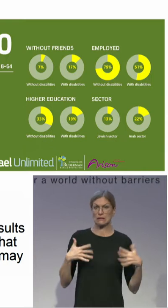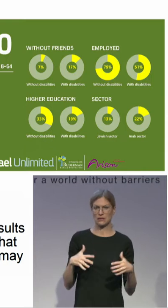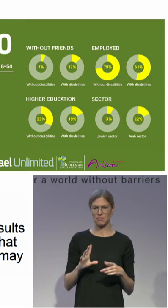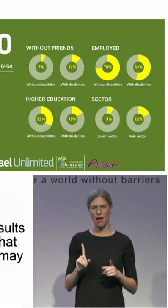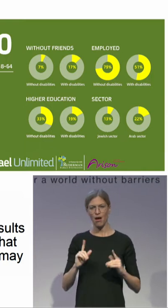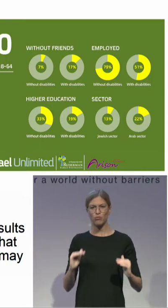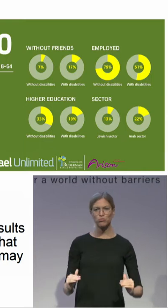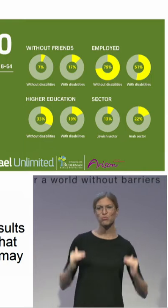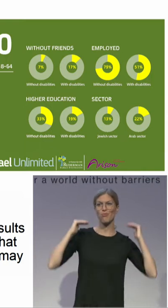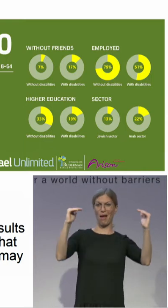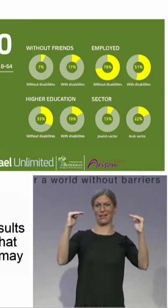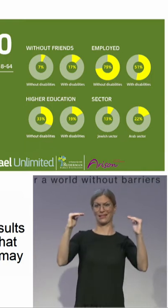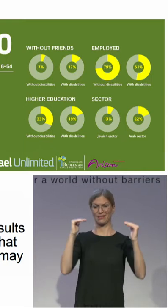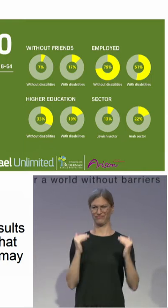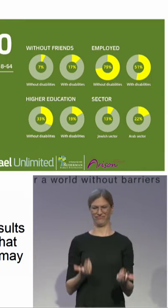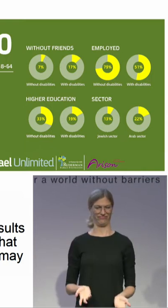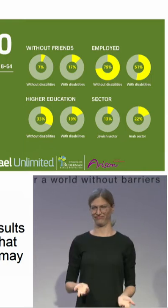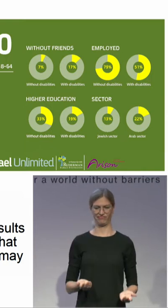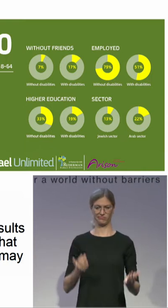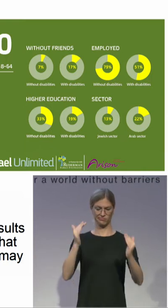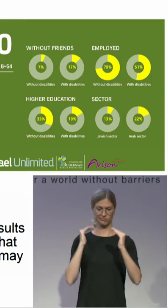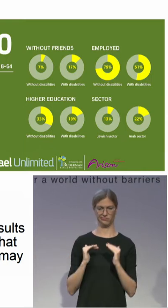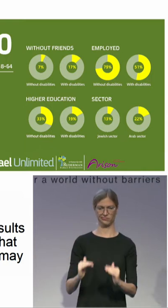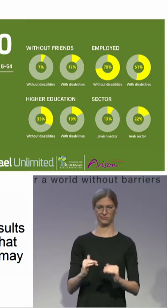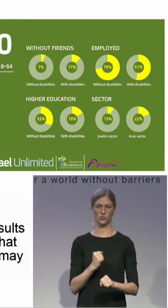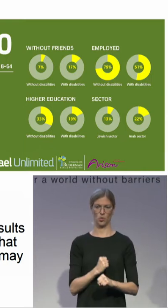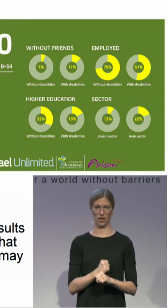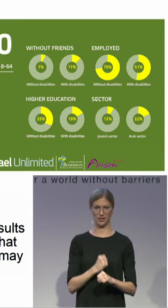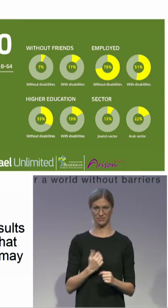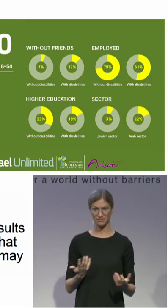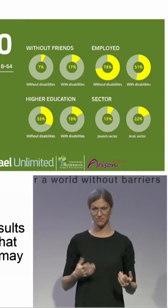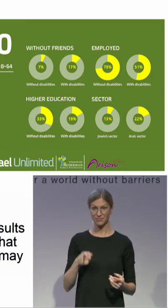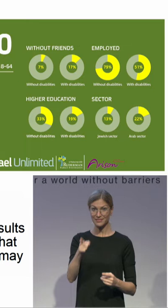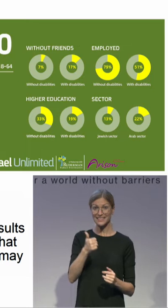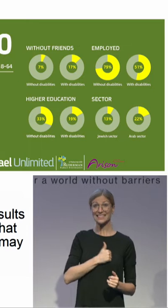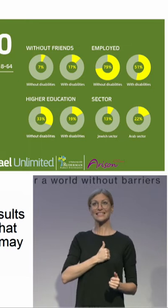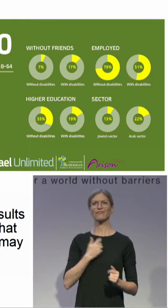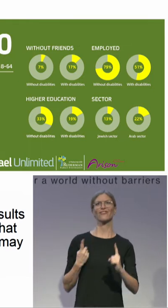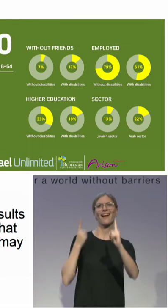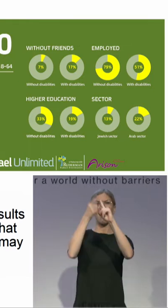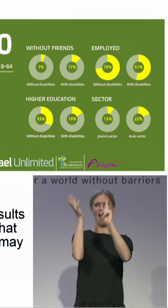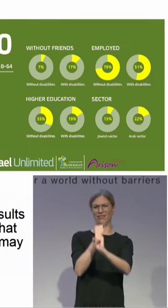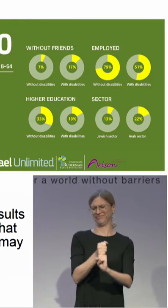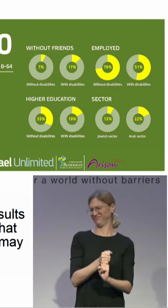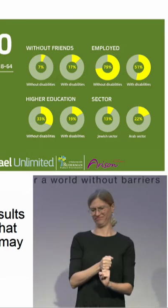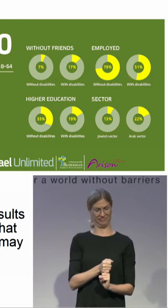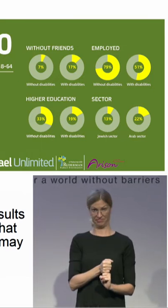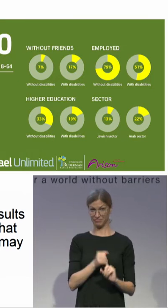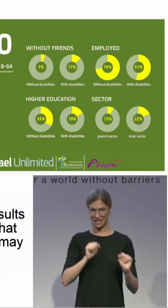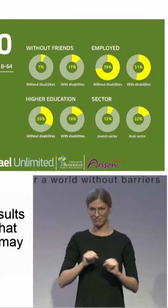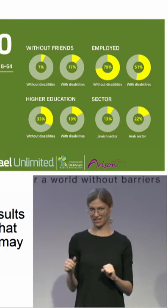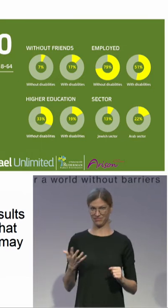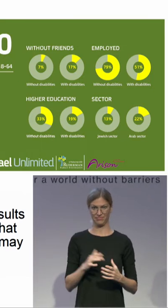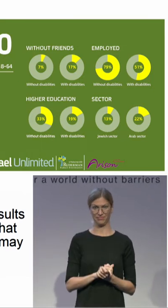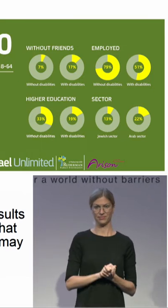to achieve their goals in life is very, very limited. There are 30% of people with disabilities live